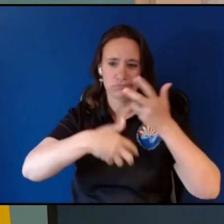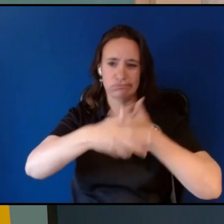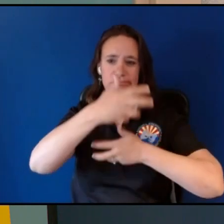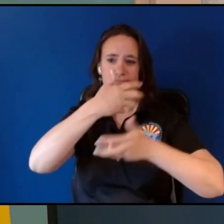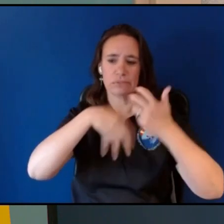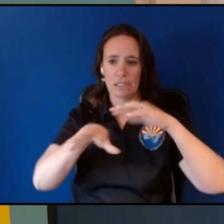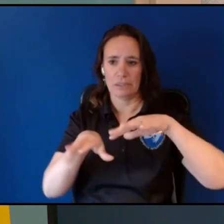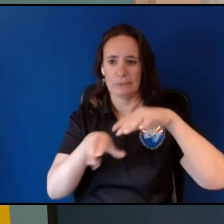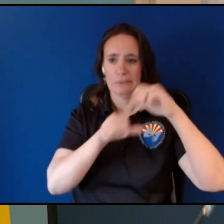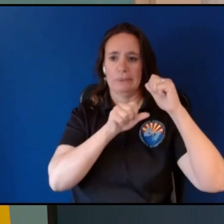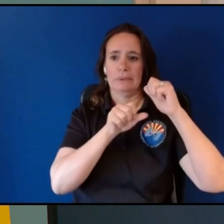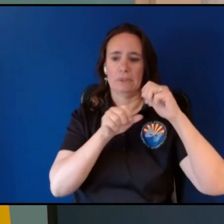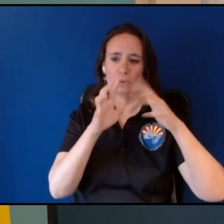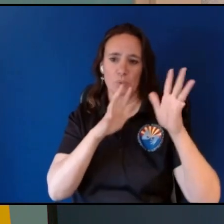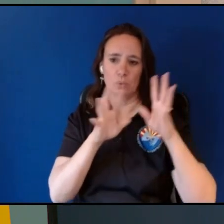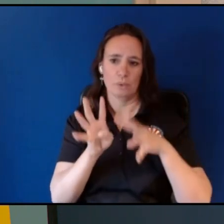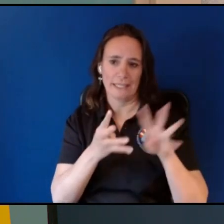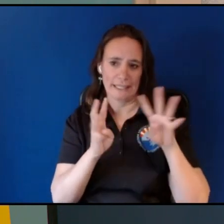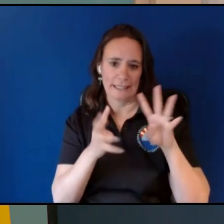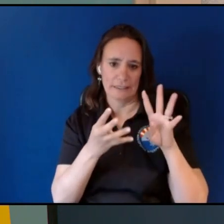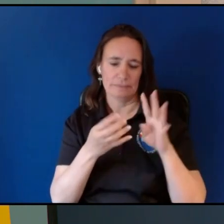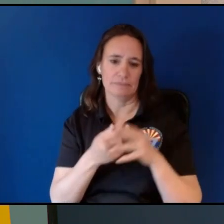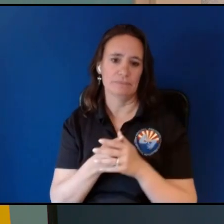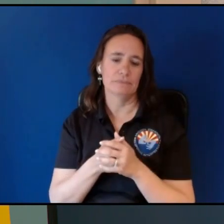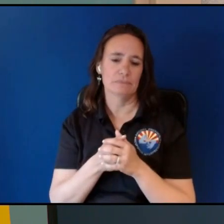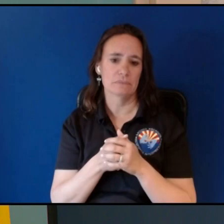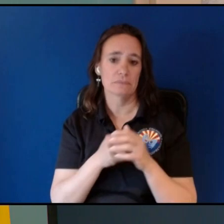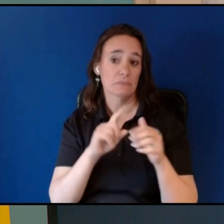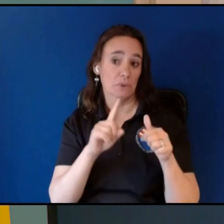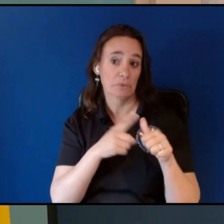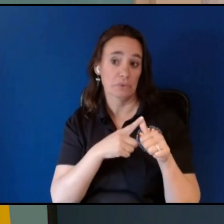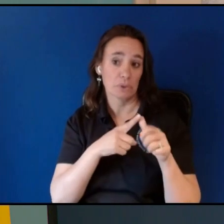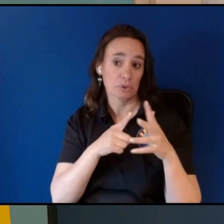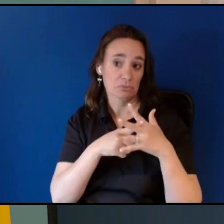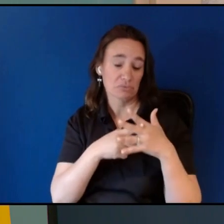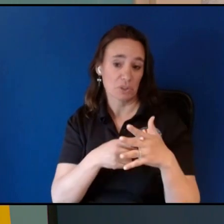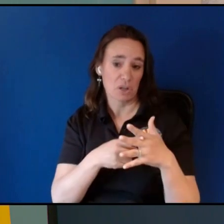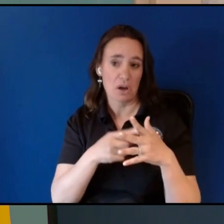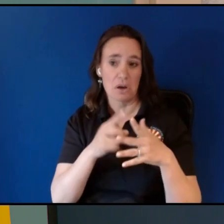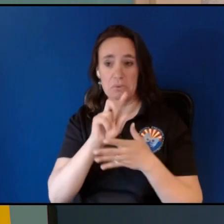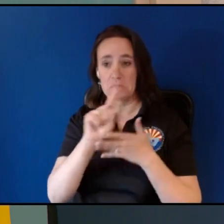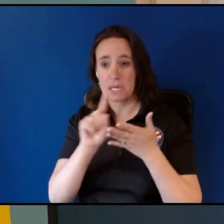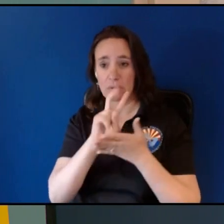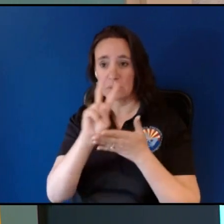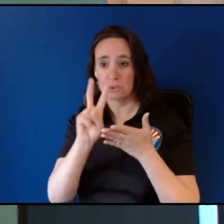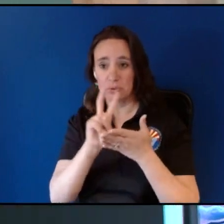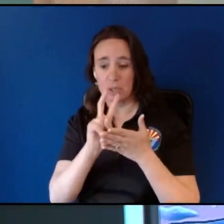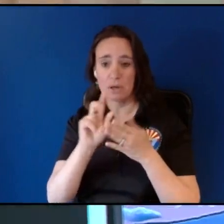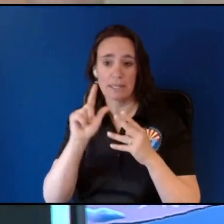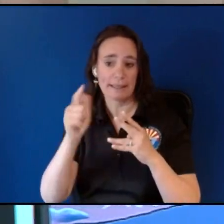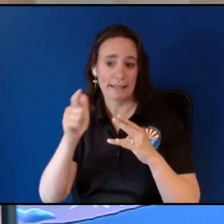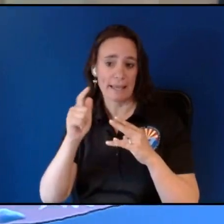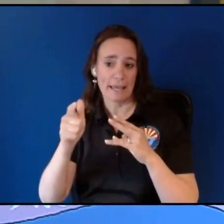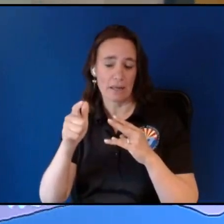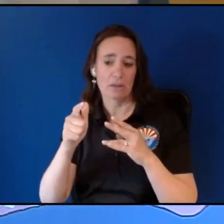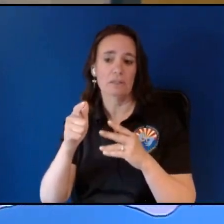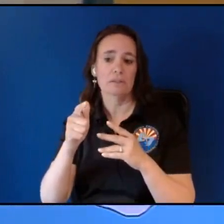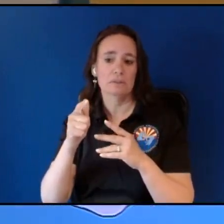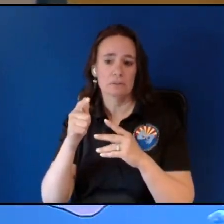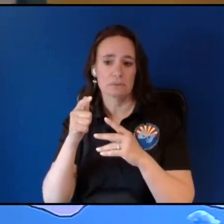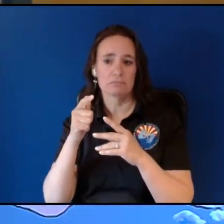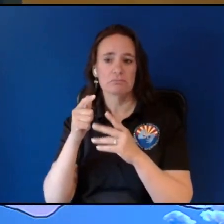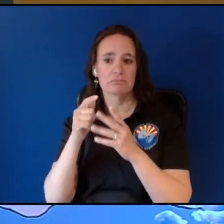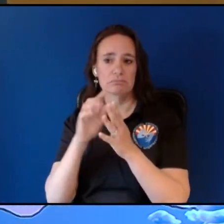winds usually those are the first to start and then one or two hours after your upslope winds you tend to get what we call up